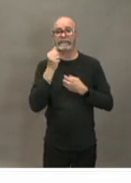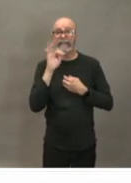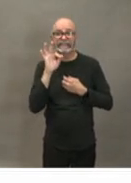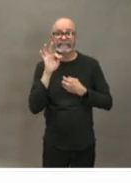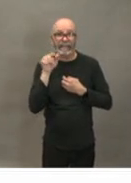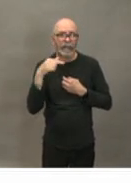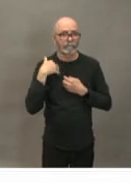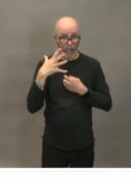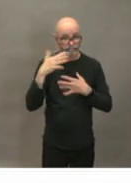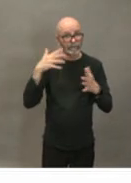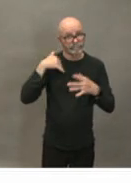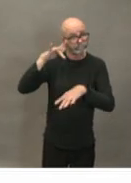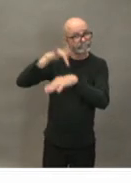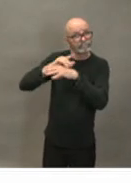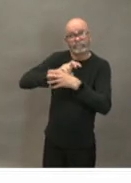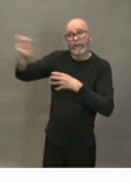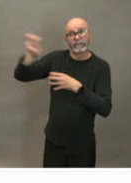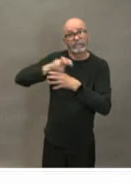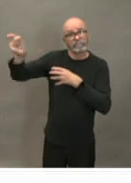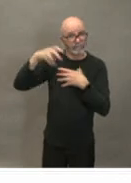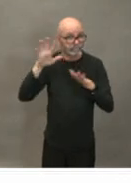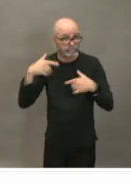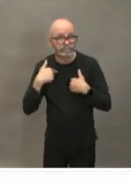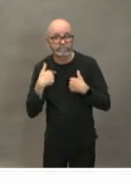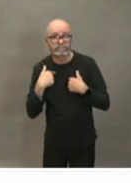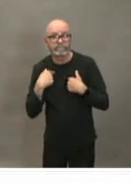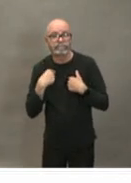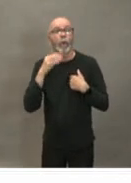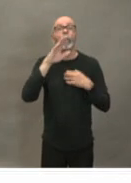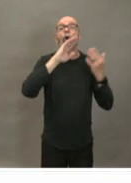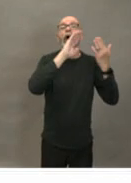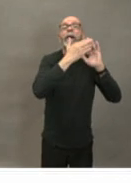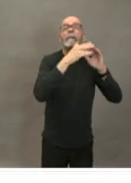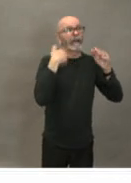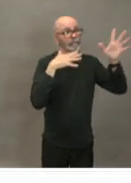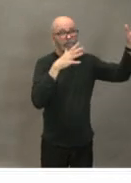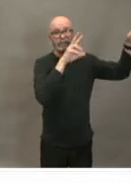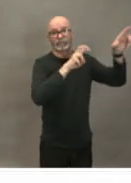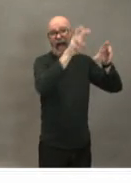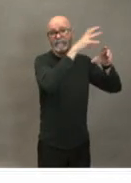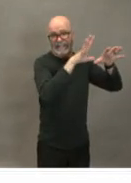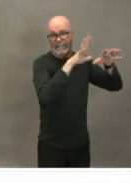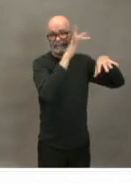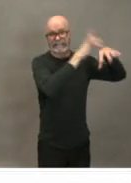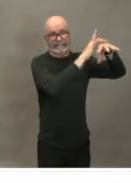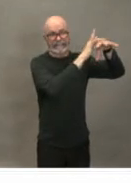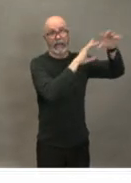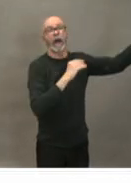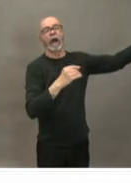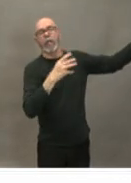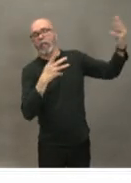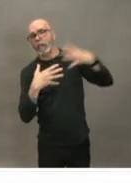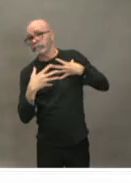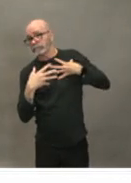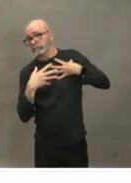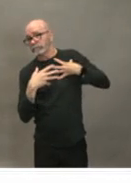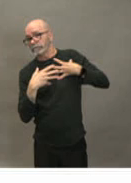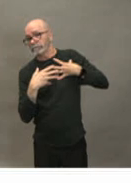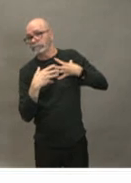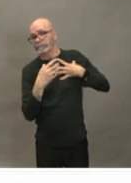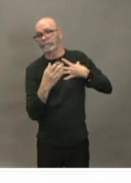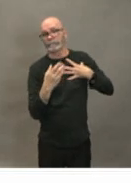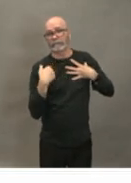uh where there is spread community spread of covet 19 in the last 14 days and now do you have some respiratory